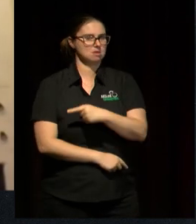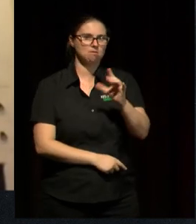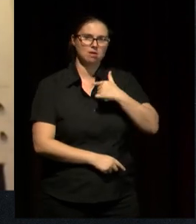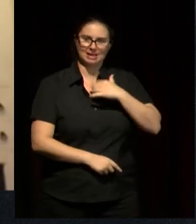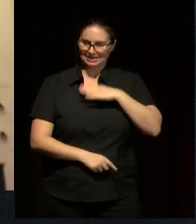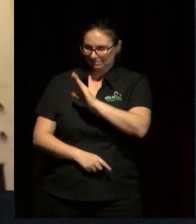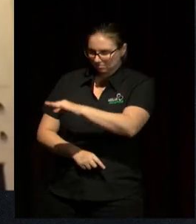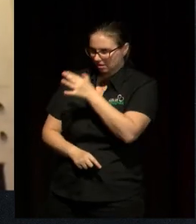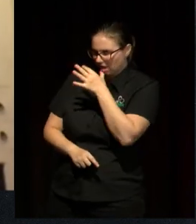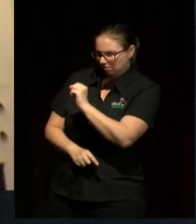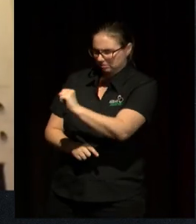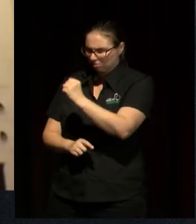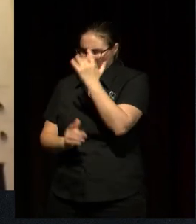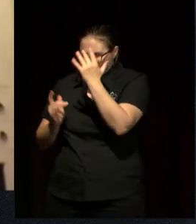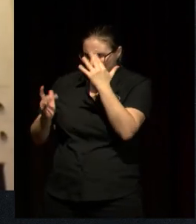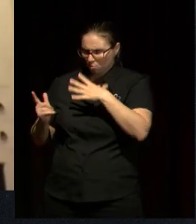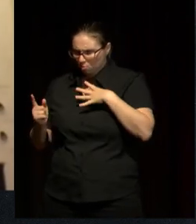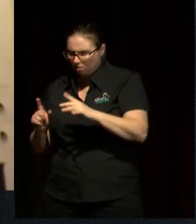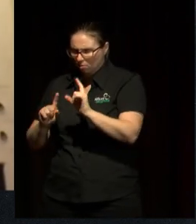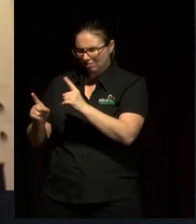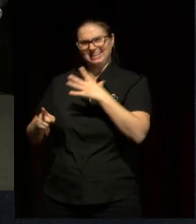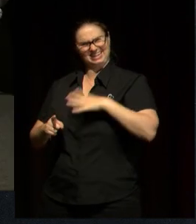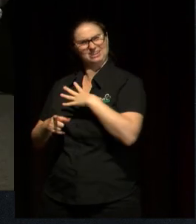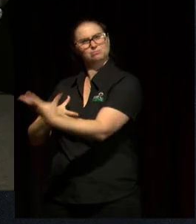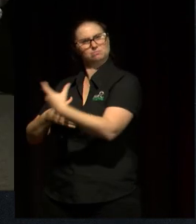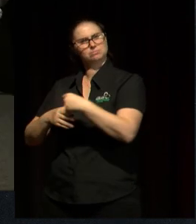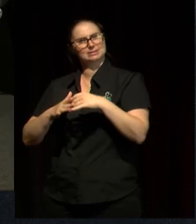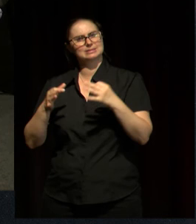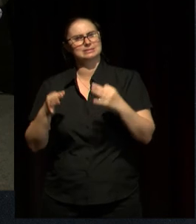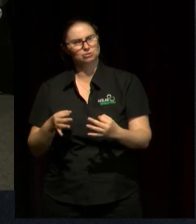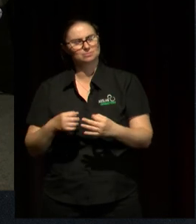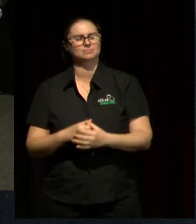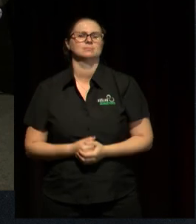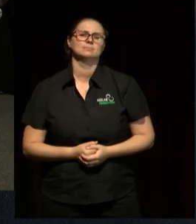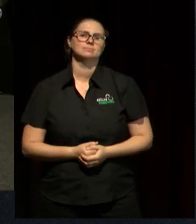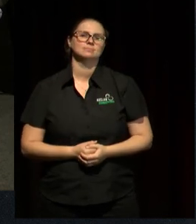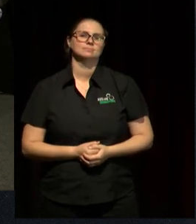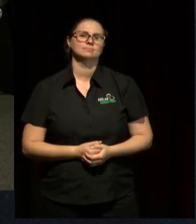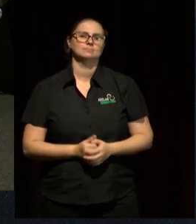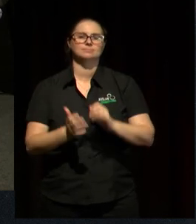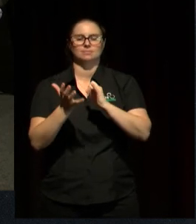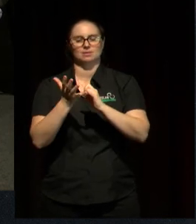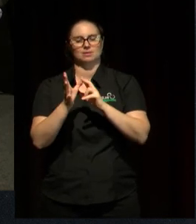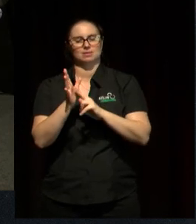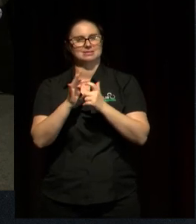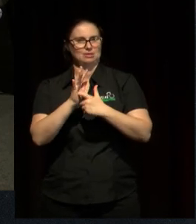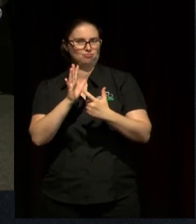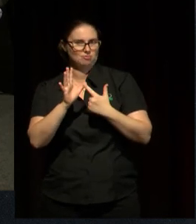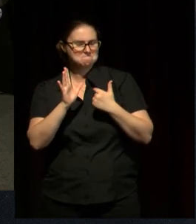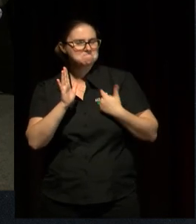is important in their lives. Barbara, I might add to that. There are great responses to that question.